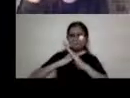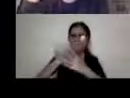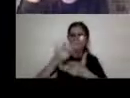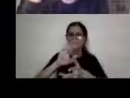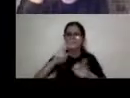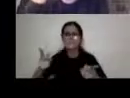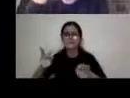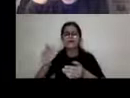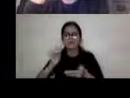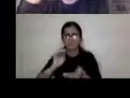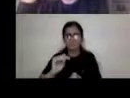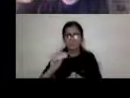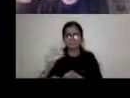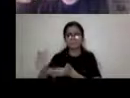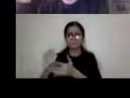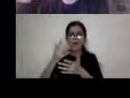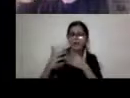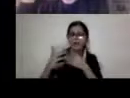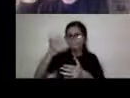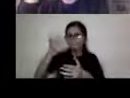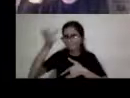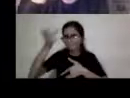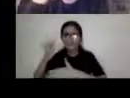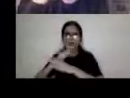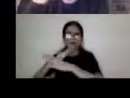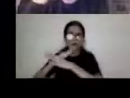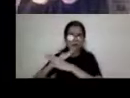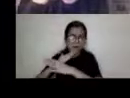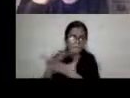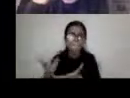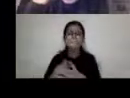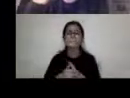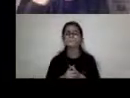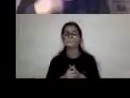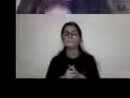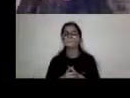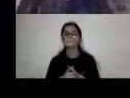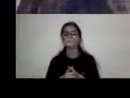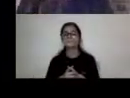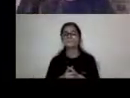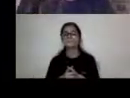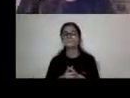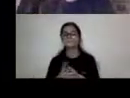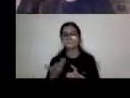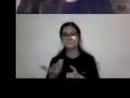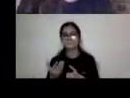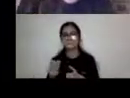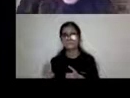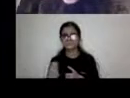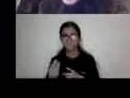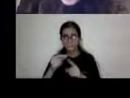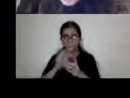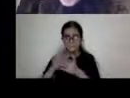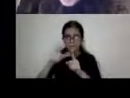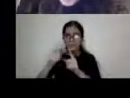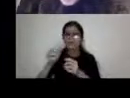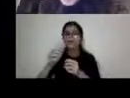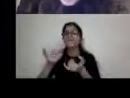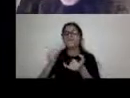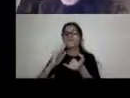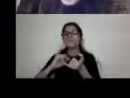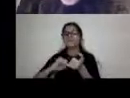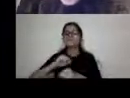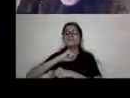was very problematic. I currently have a, uh, uh, a graduate student who just got his PhD from Singapore, uh,